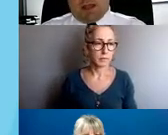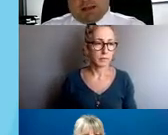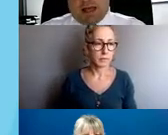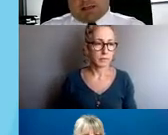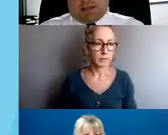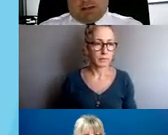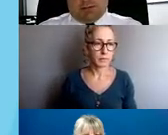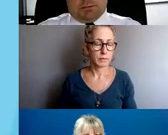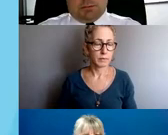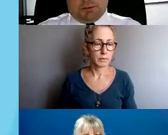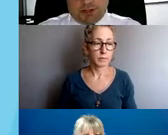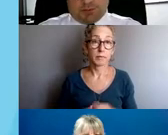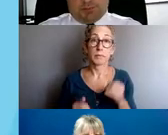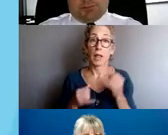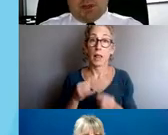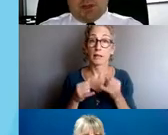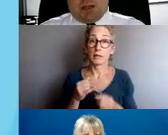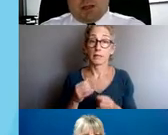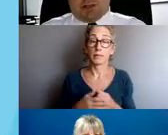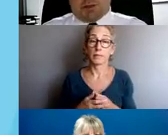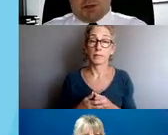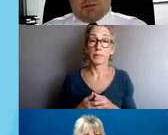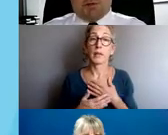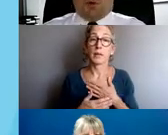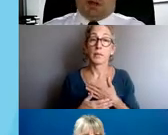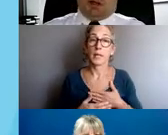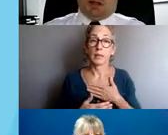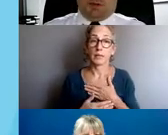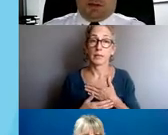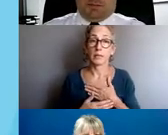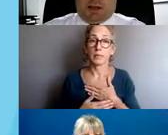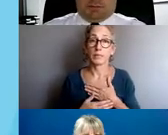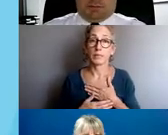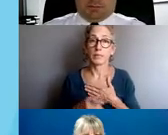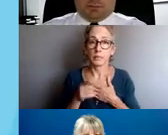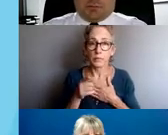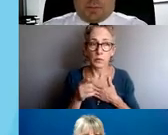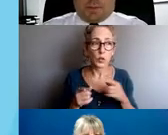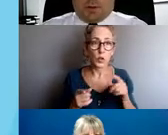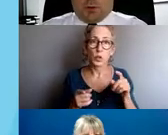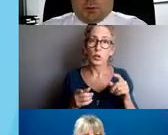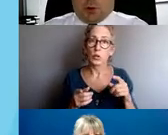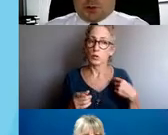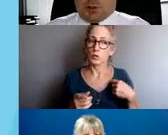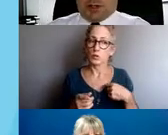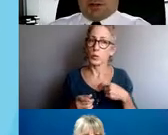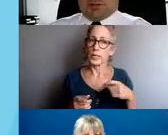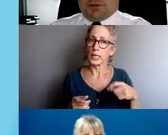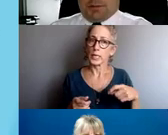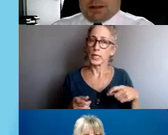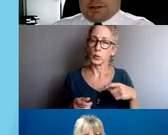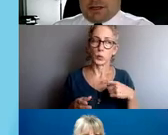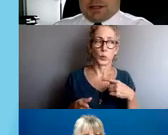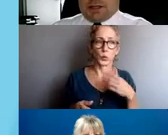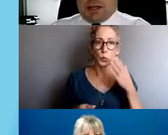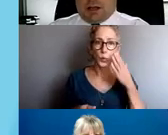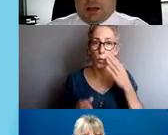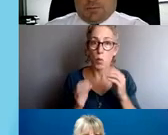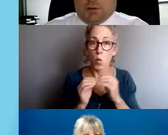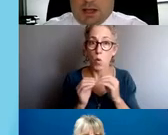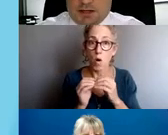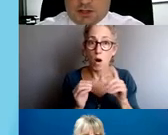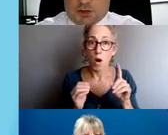And lastly, please, is there something more that needs to be conveyed? We will post a link to the policies